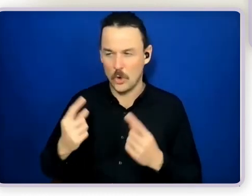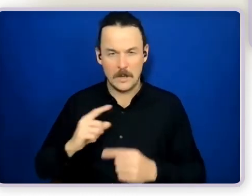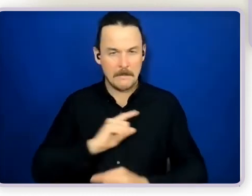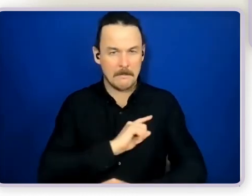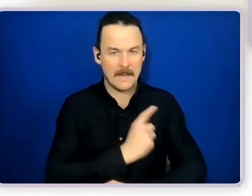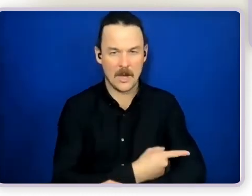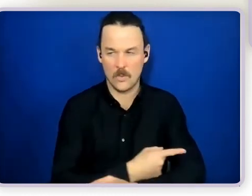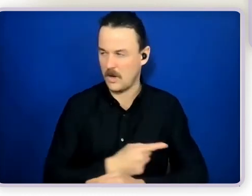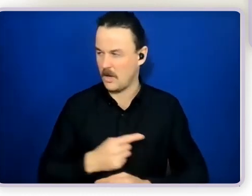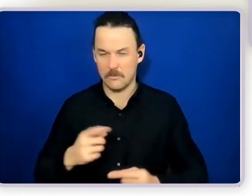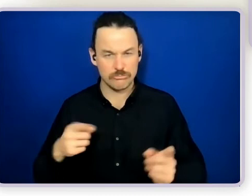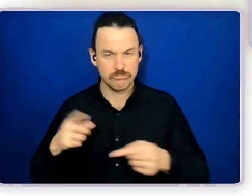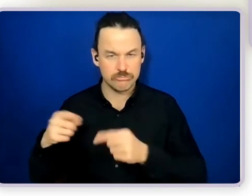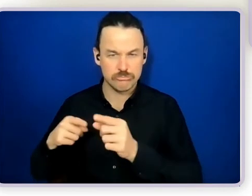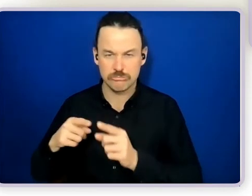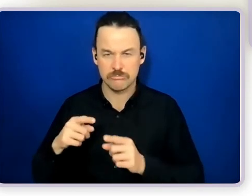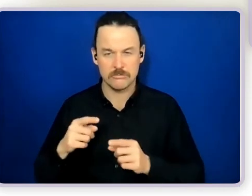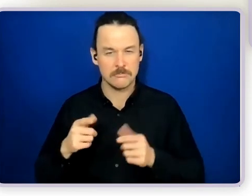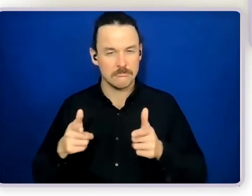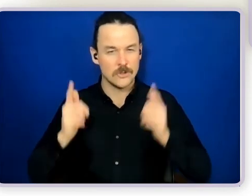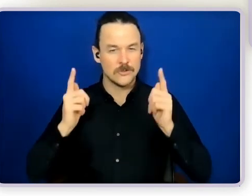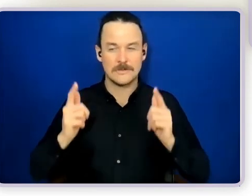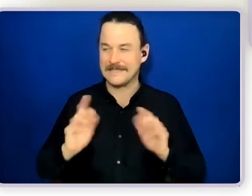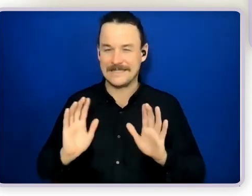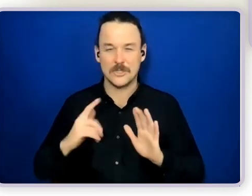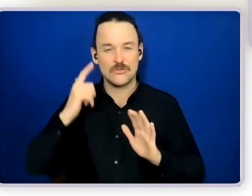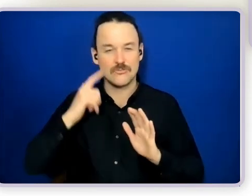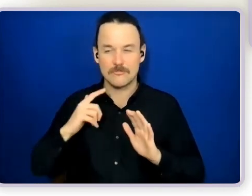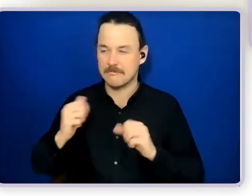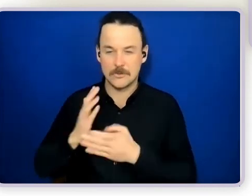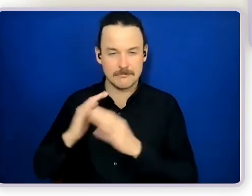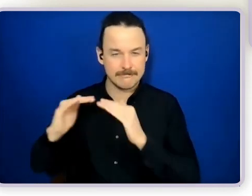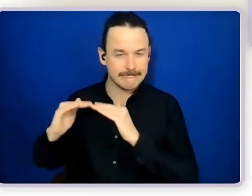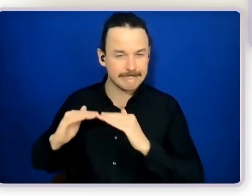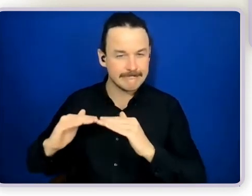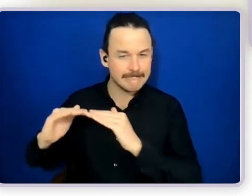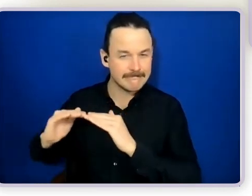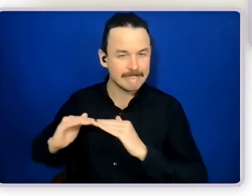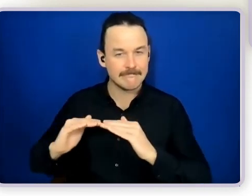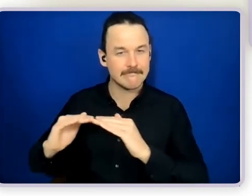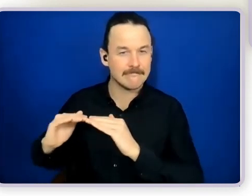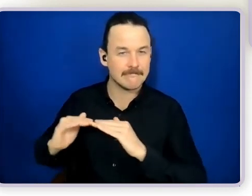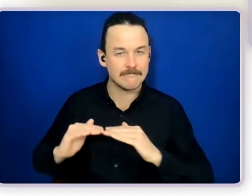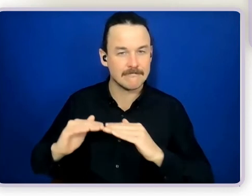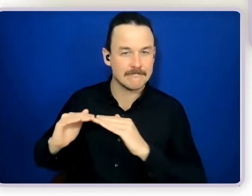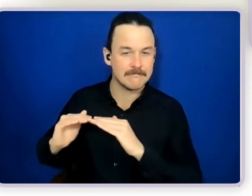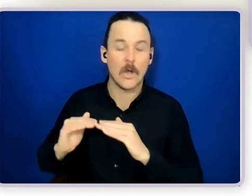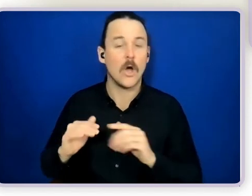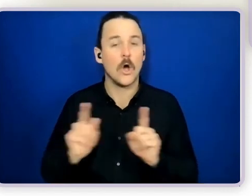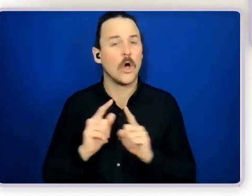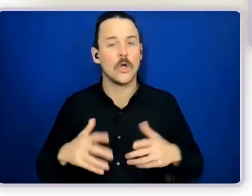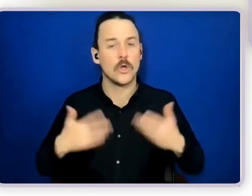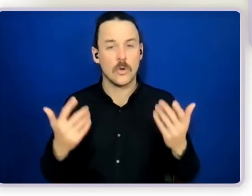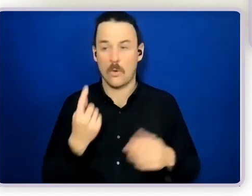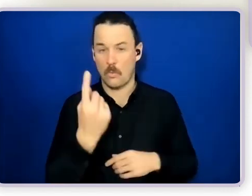challenges that's important so you need people to be able to say yes to things certainly you don't want an organization left to one person and in the case of some of the